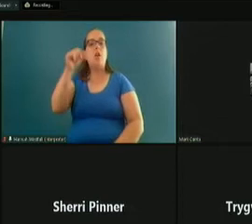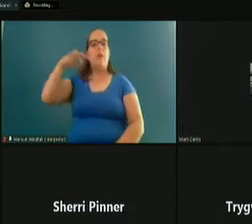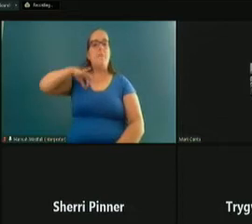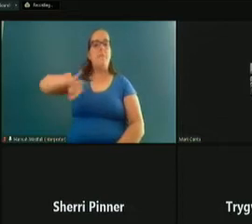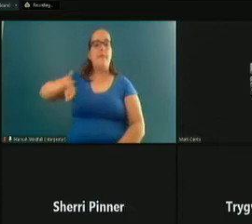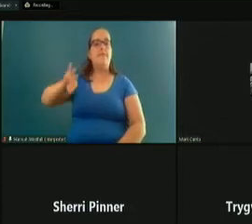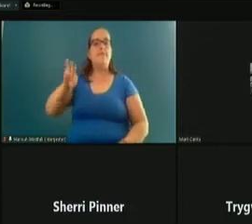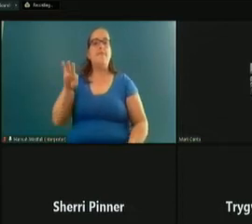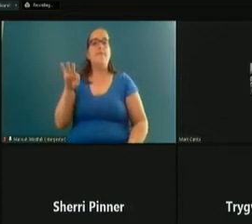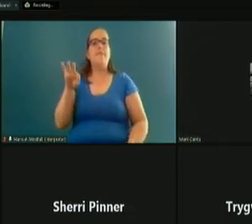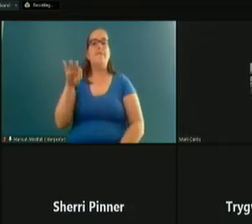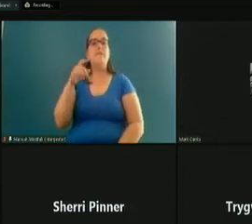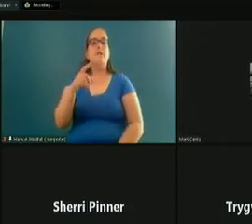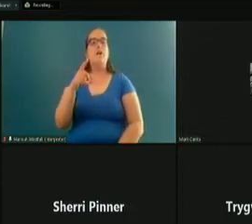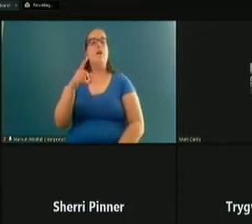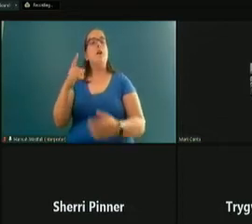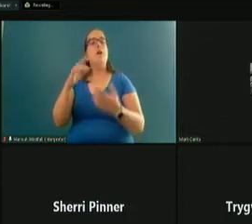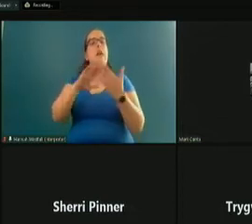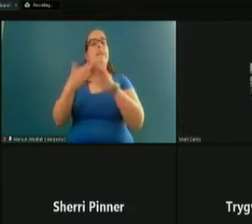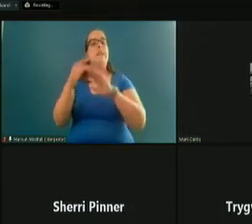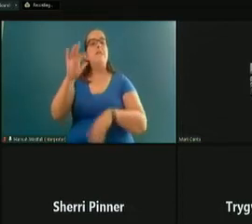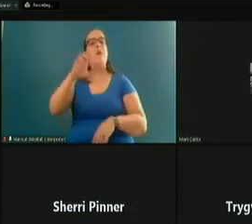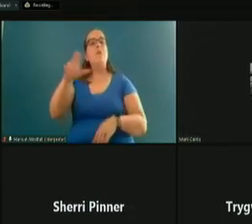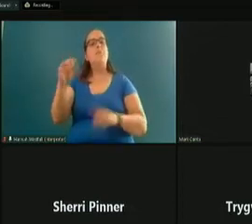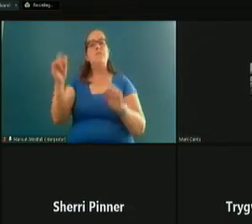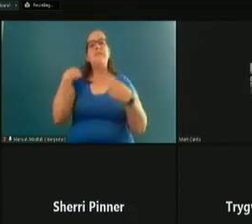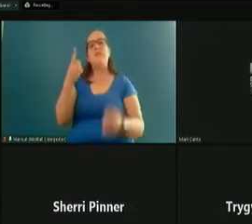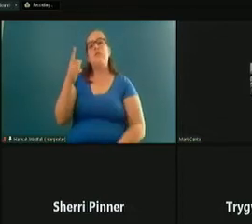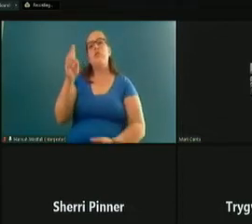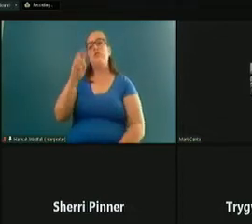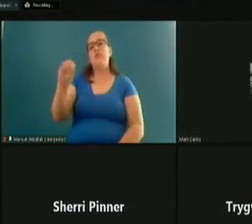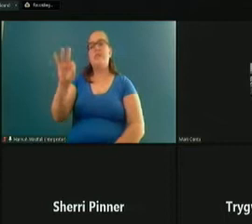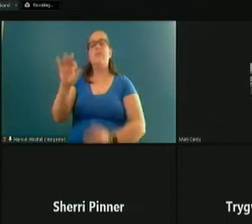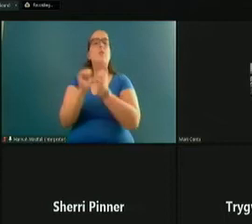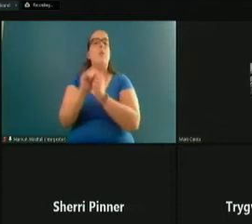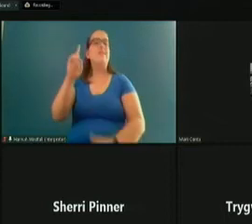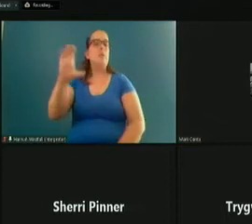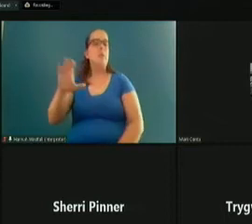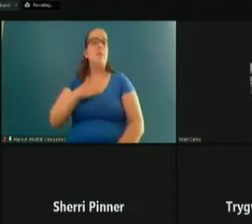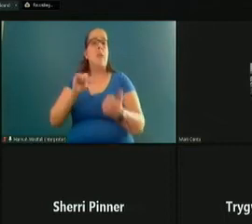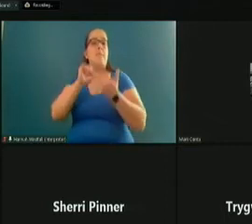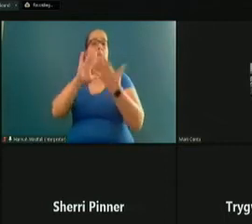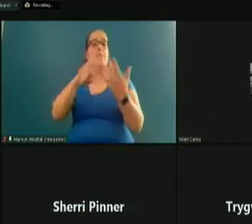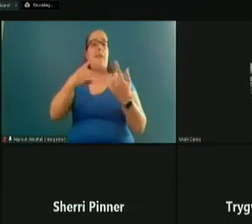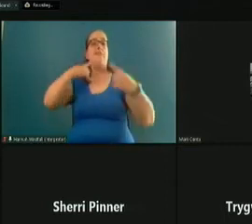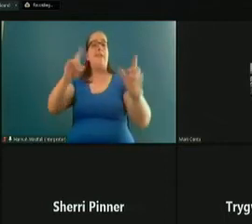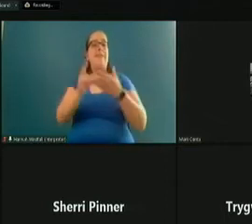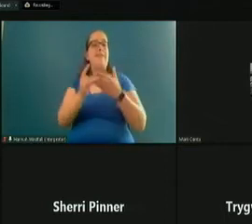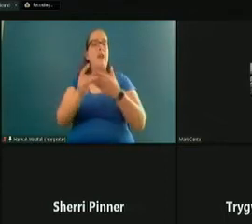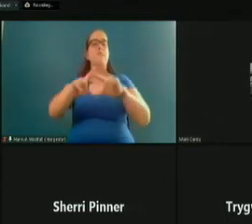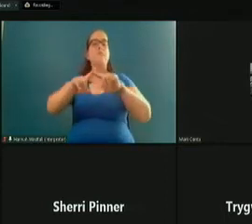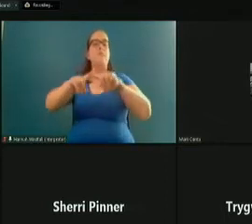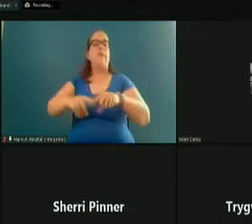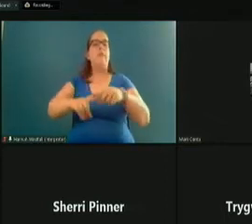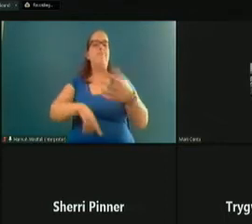with the City of Redmond and since 2009 with Deschutes County. My approach to effective leadership is based on the following